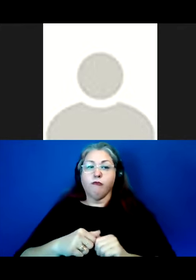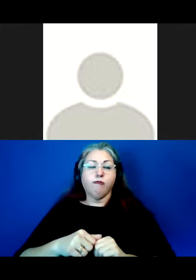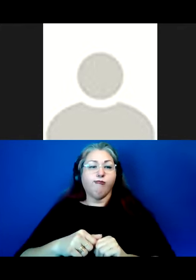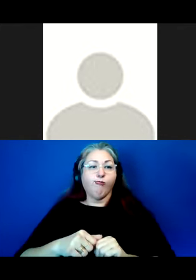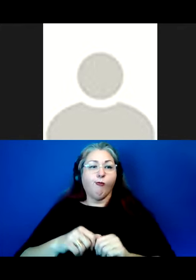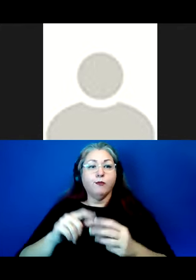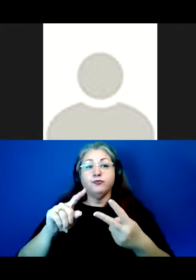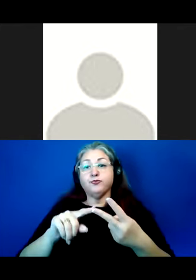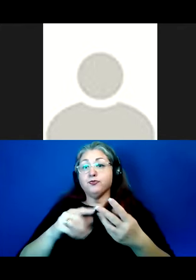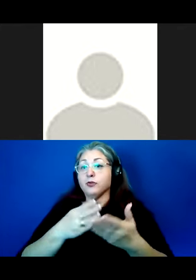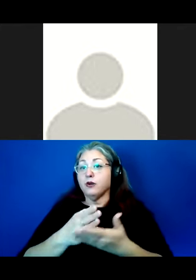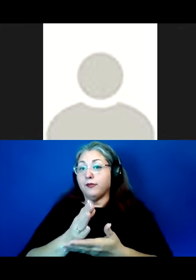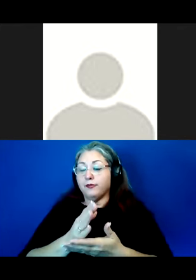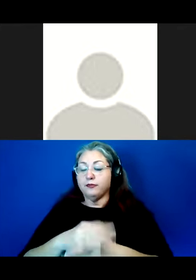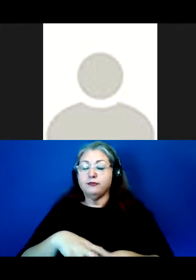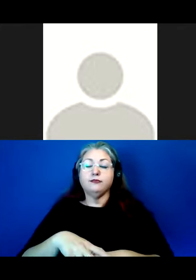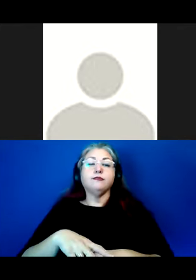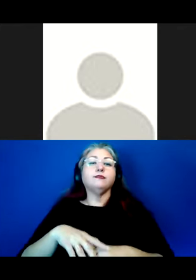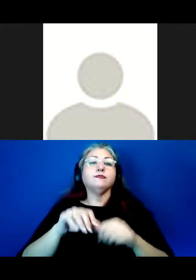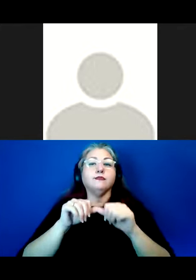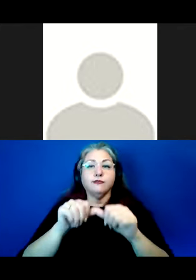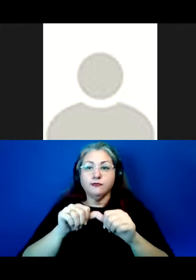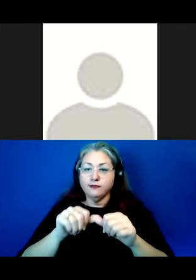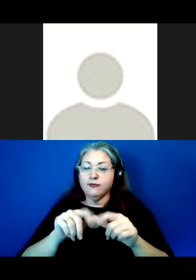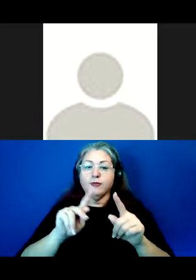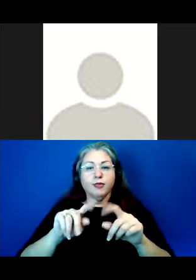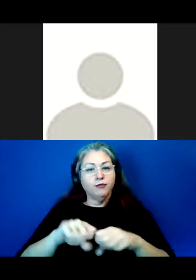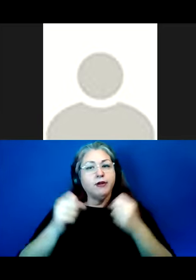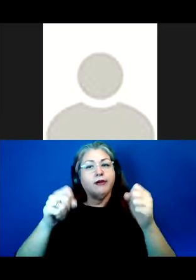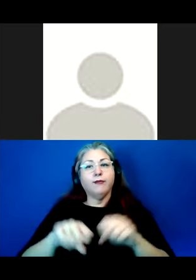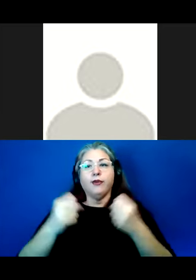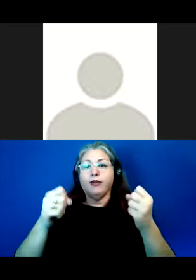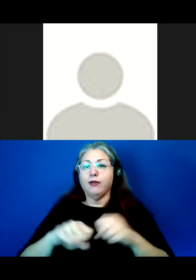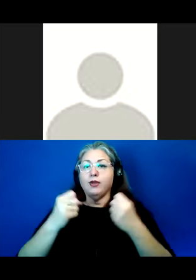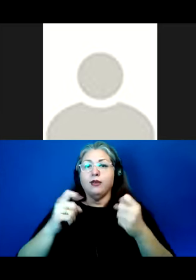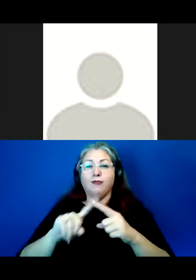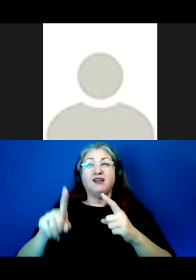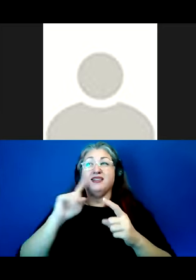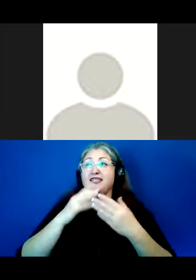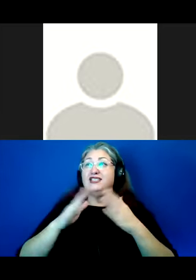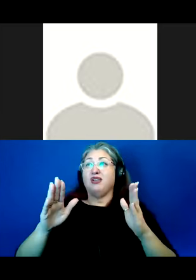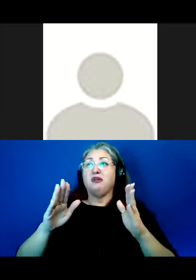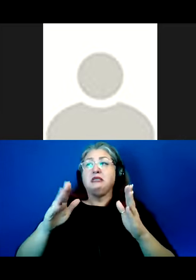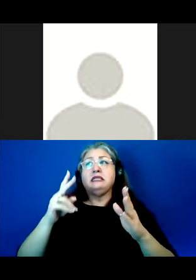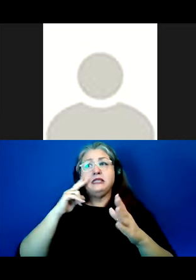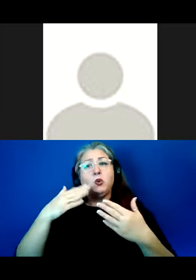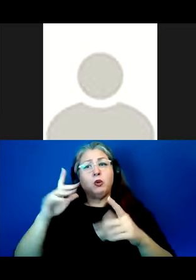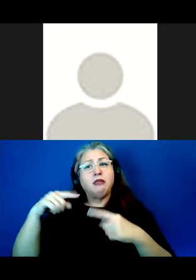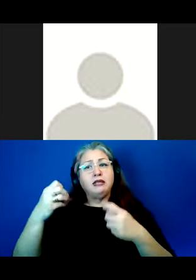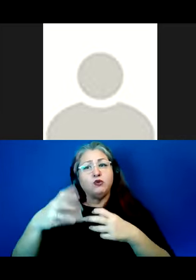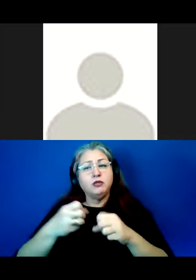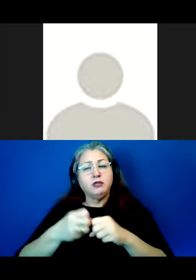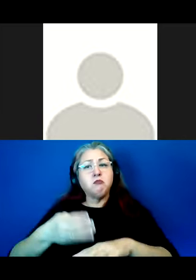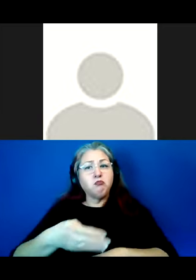Another issue is rights, an area where there continue to be violations that we're in general, I think there's been significant improvement over the last several